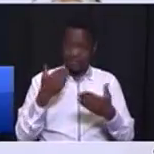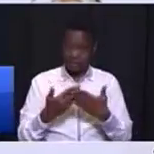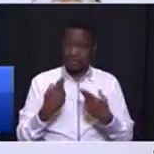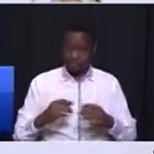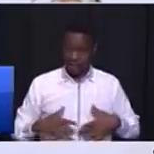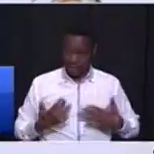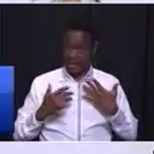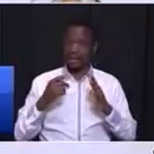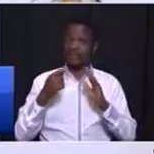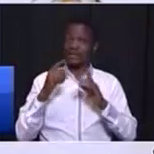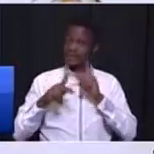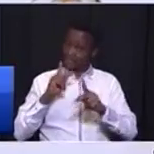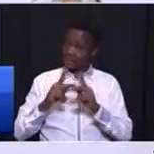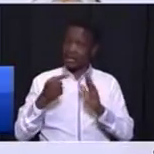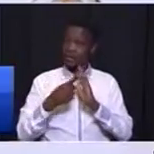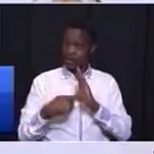lifestyle audits